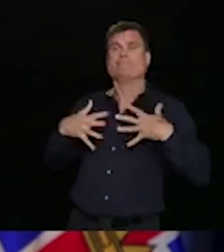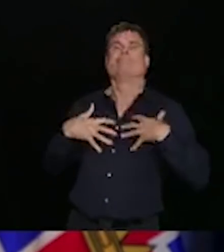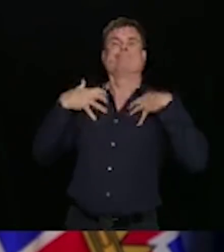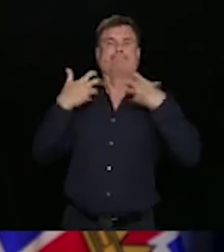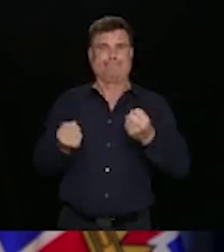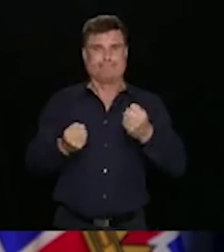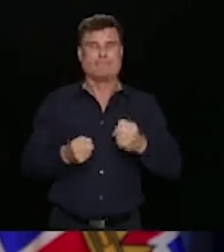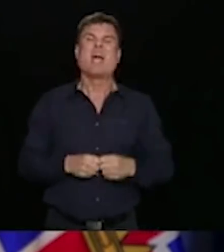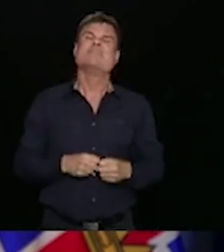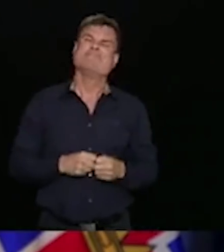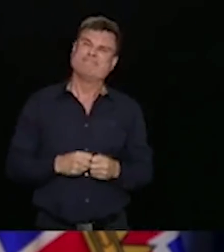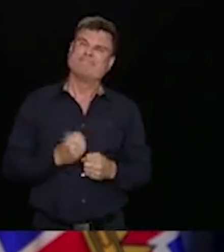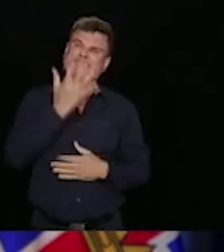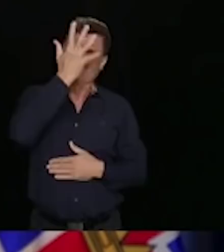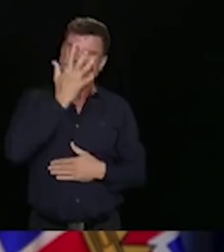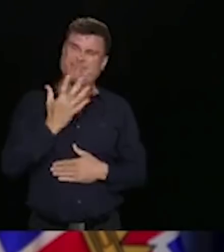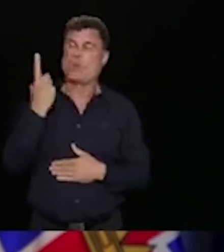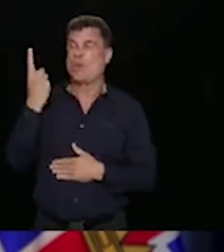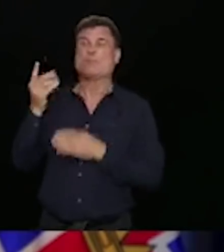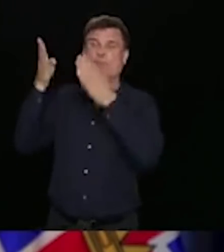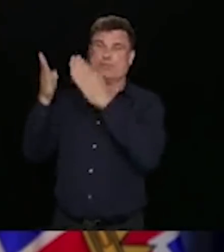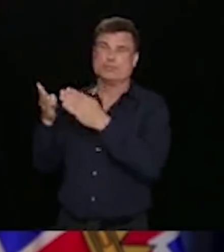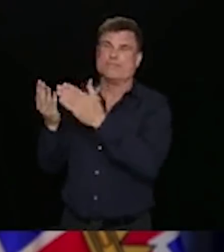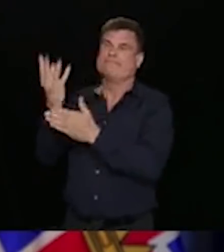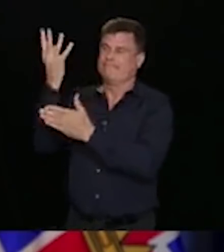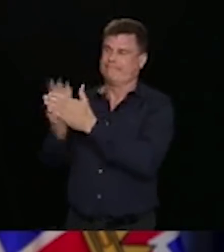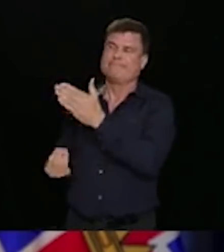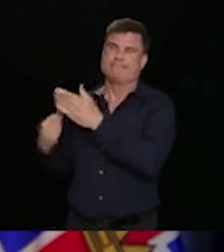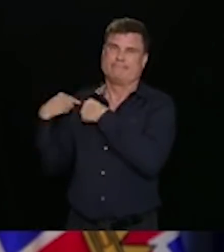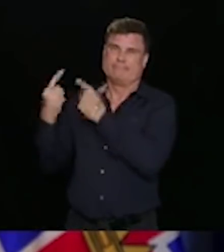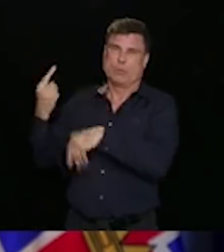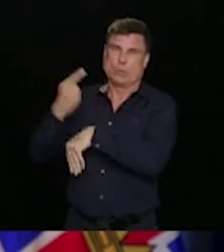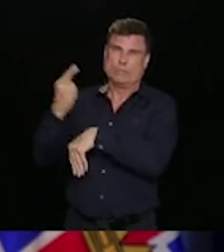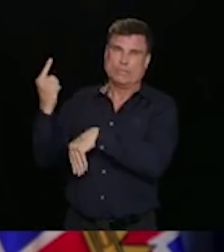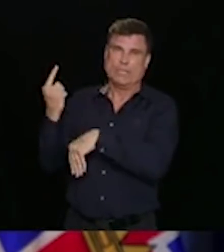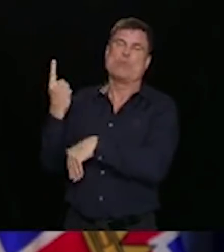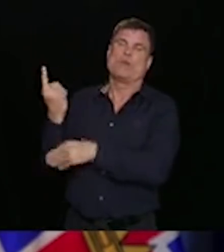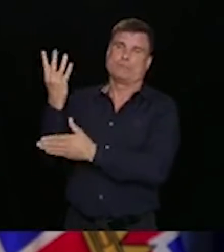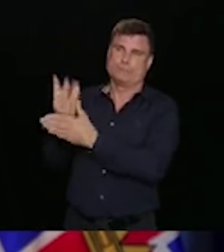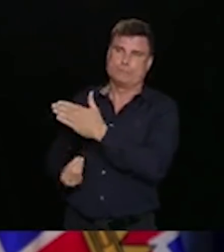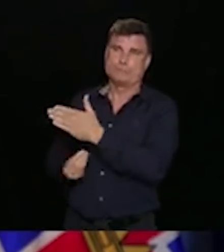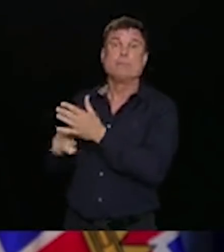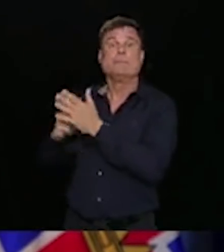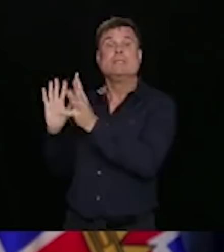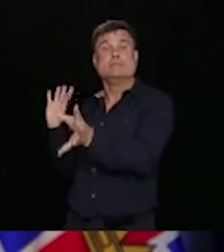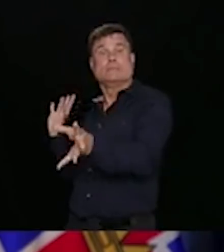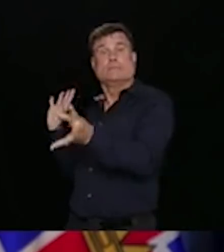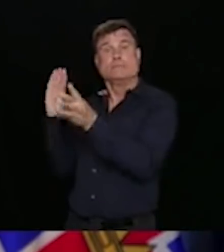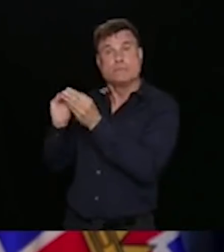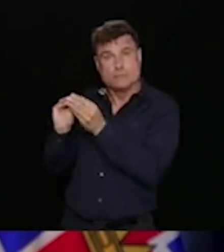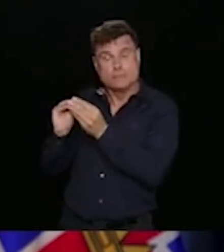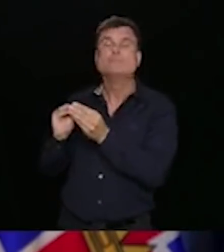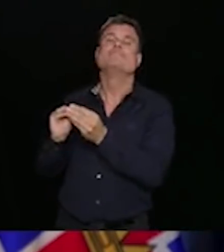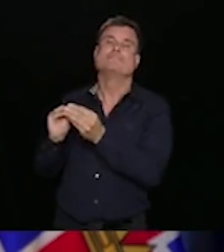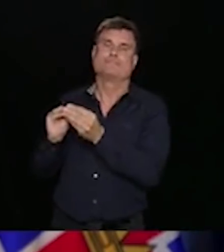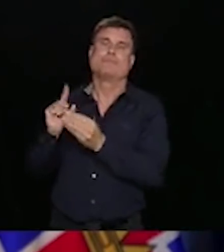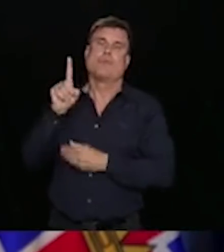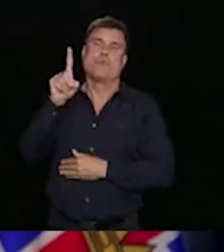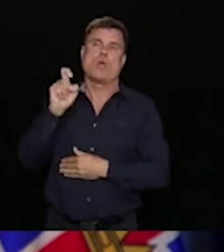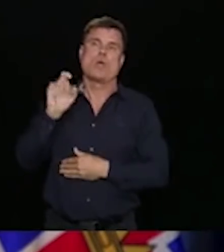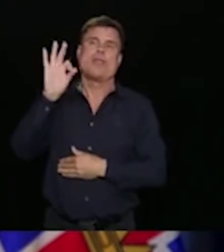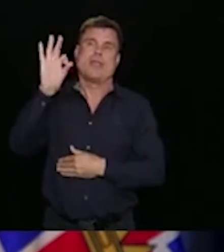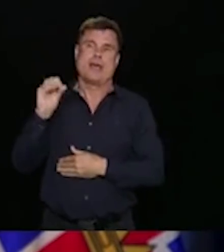in a person in long-term care, bringing our total number of people who have died from COVID-19 to